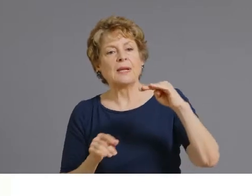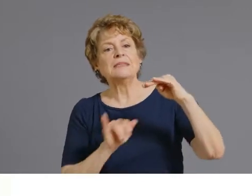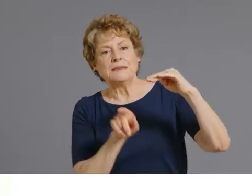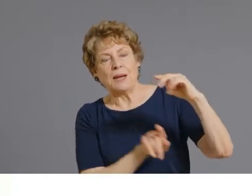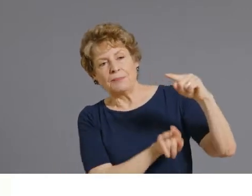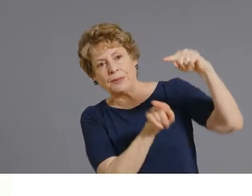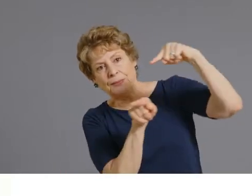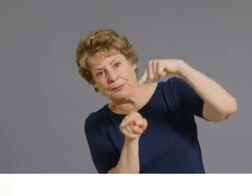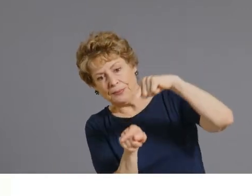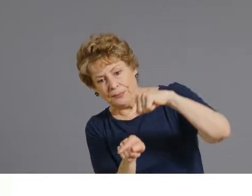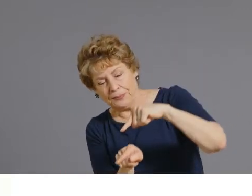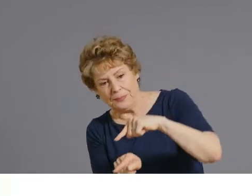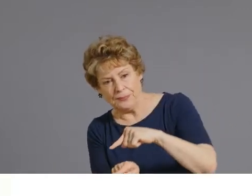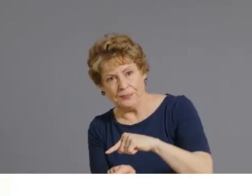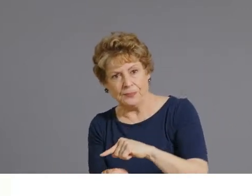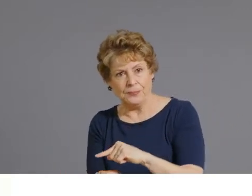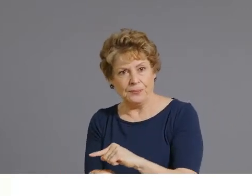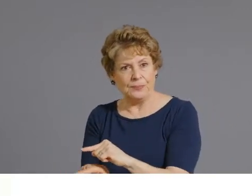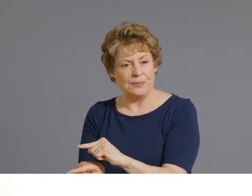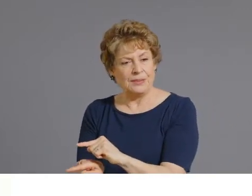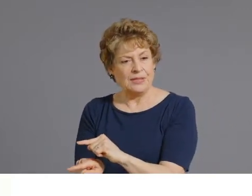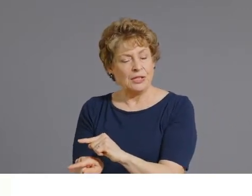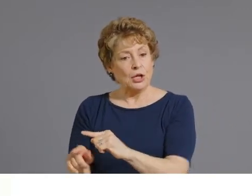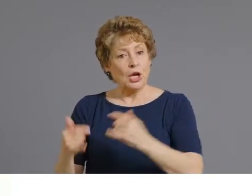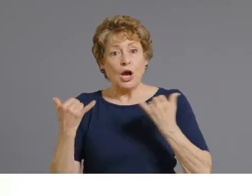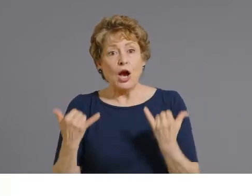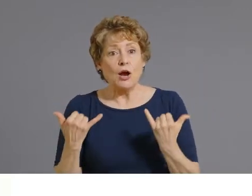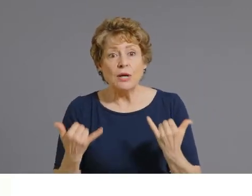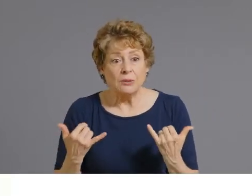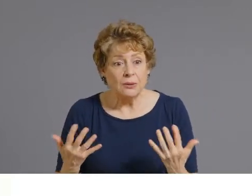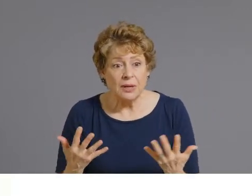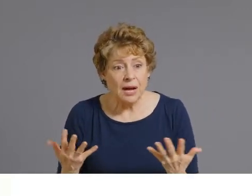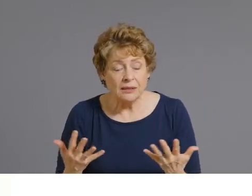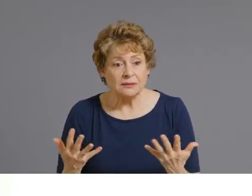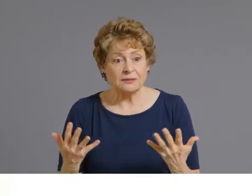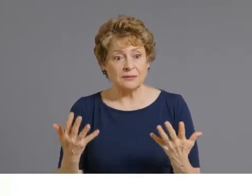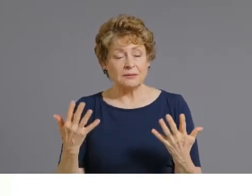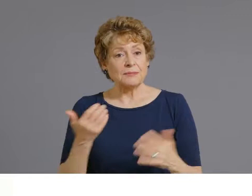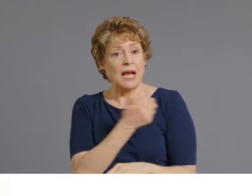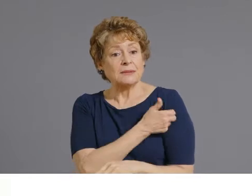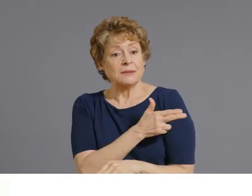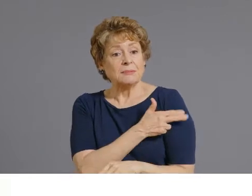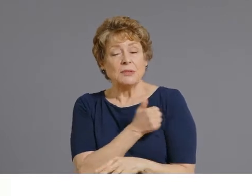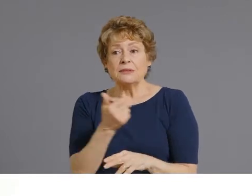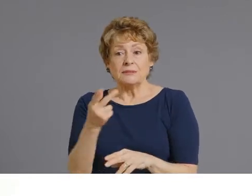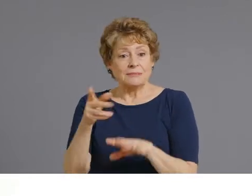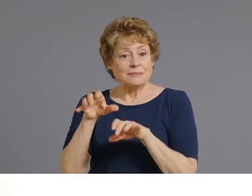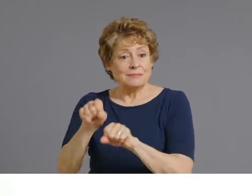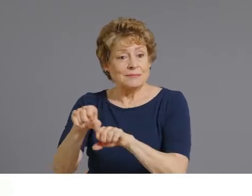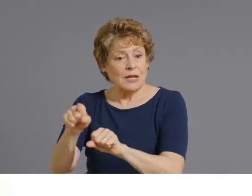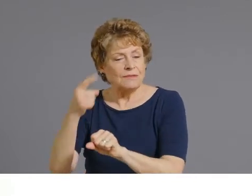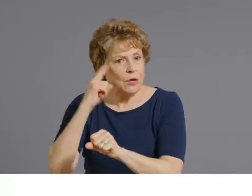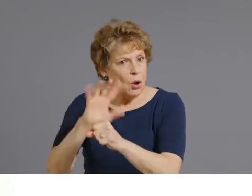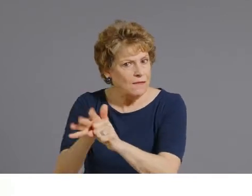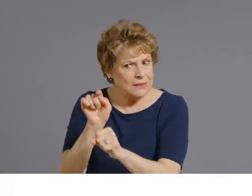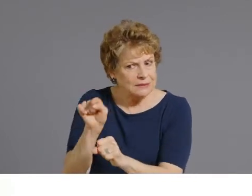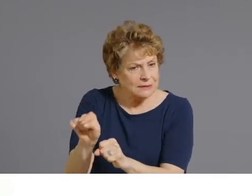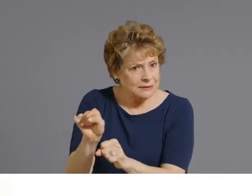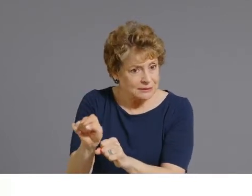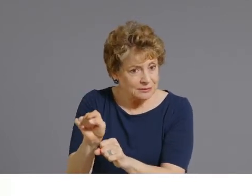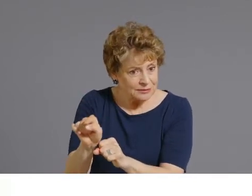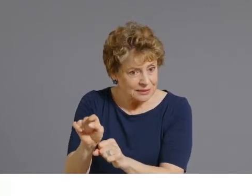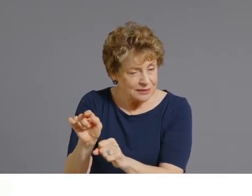our current capacity right now hospital usage for COVID like illness is relatively